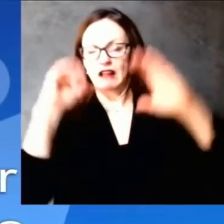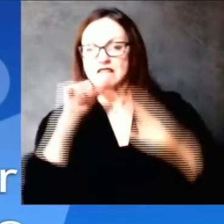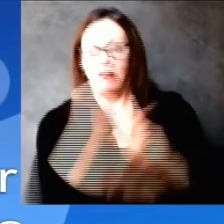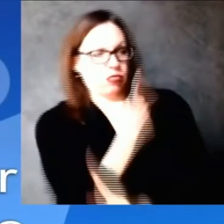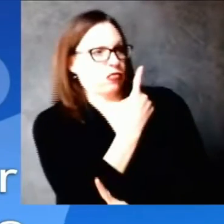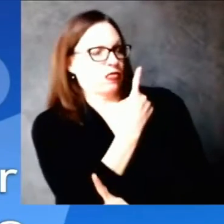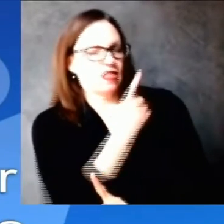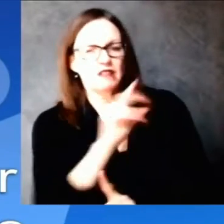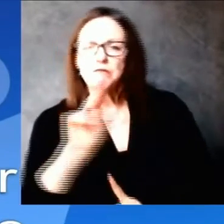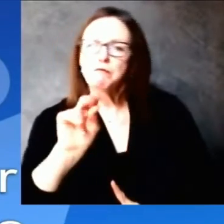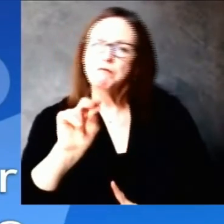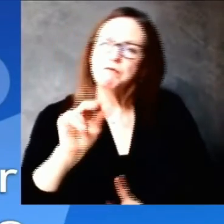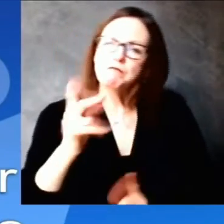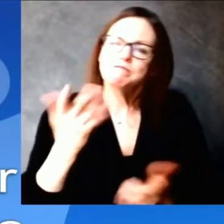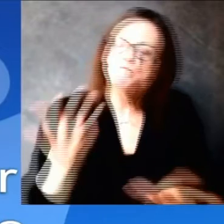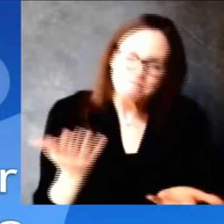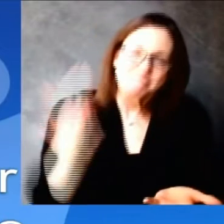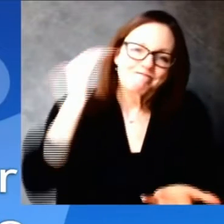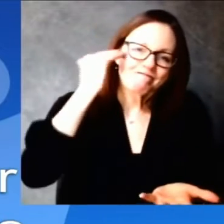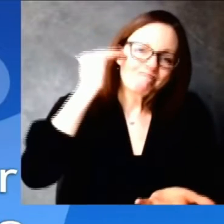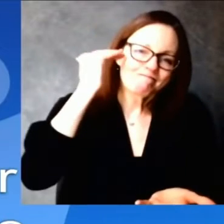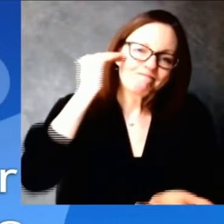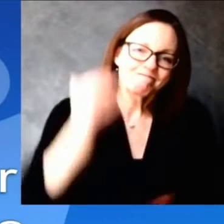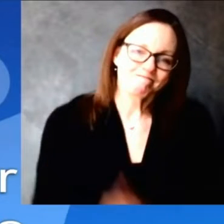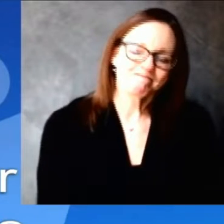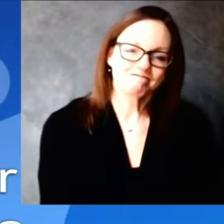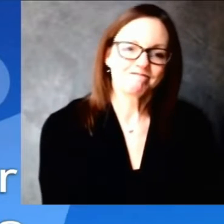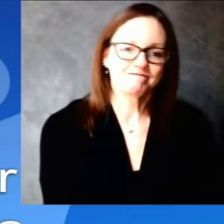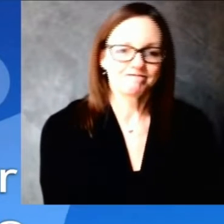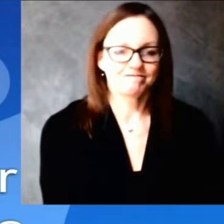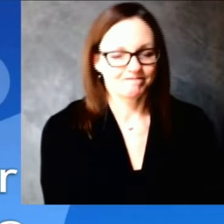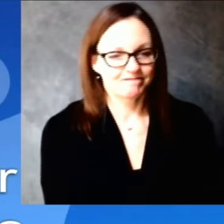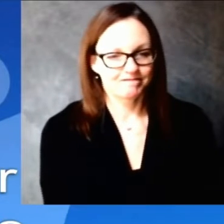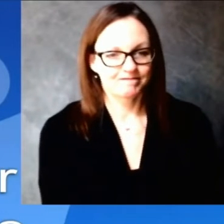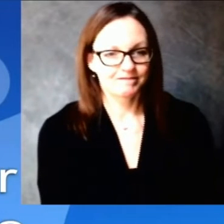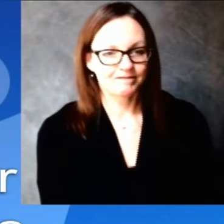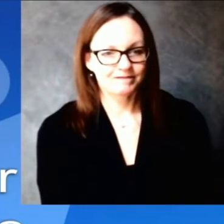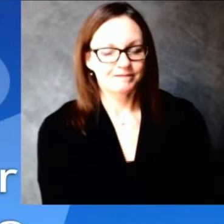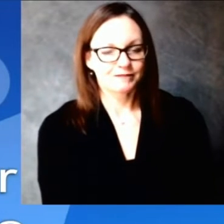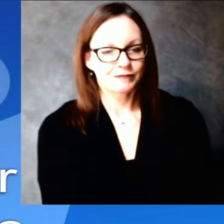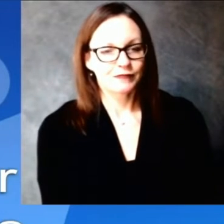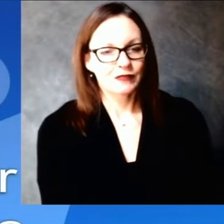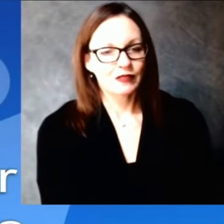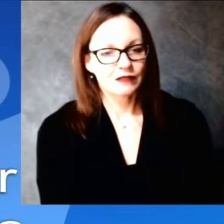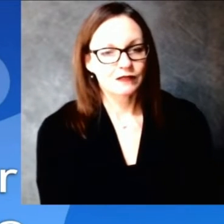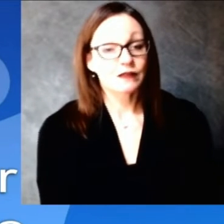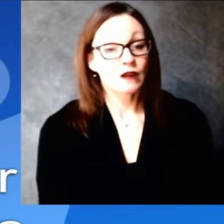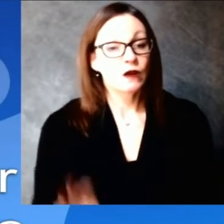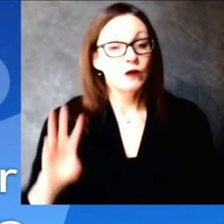um you for that uh next question to sean kirkby at wisconsin health news sean kirkby